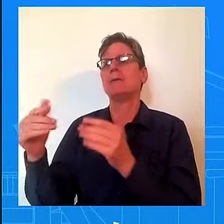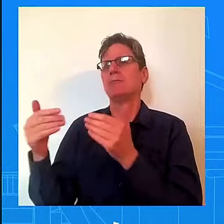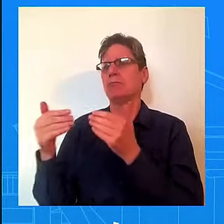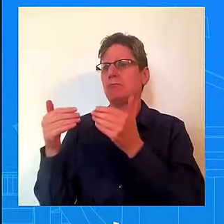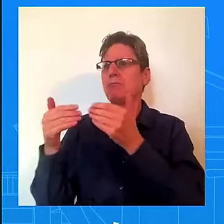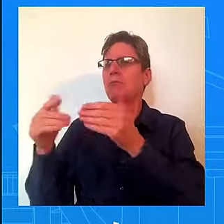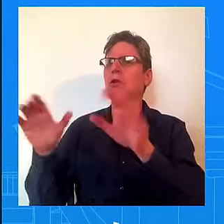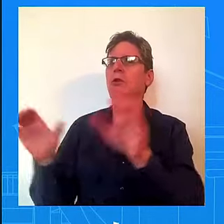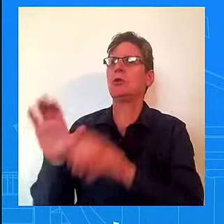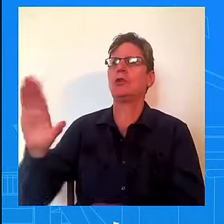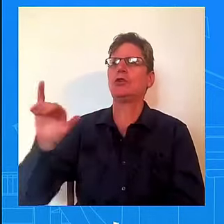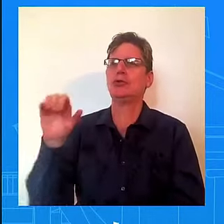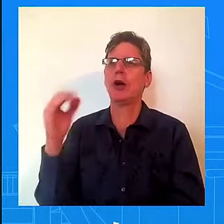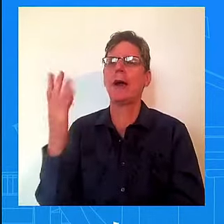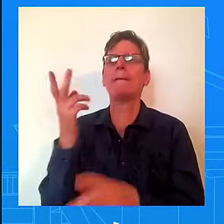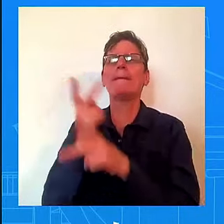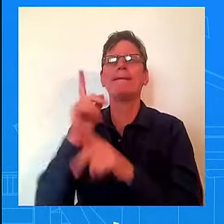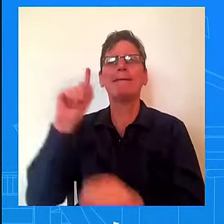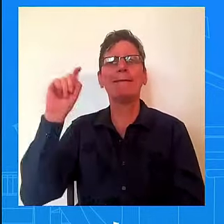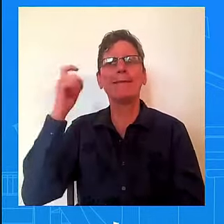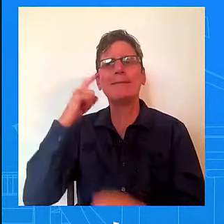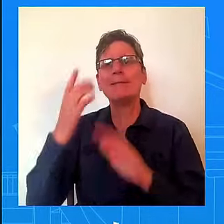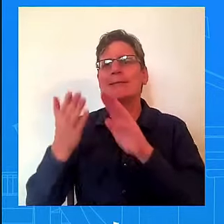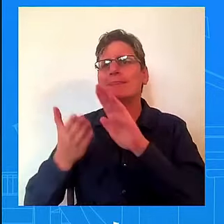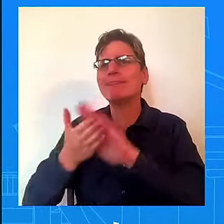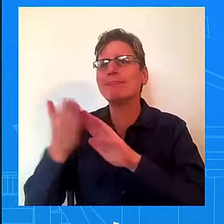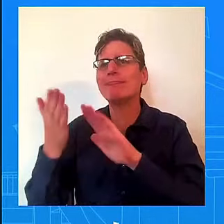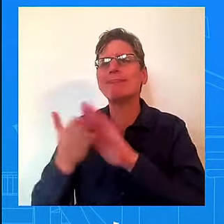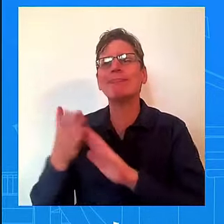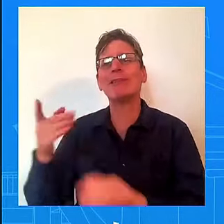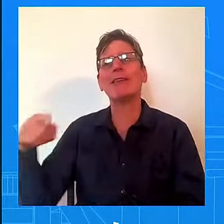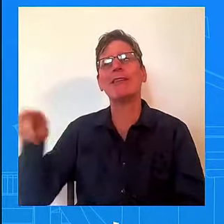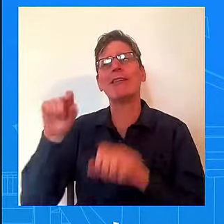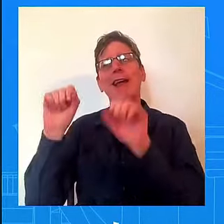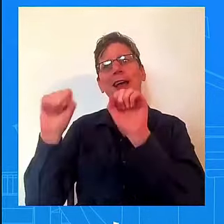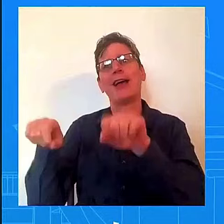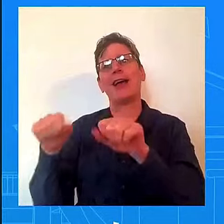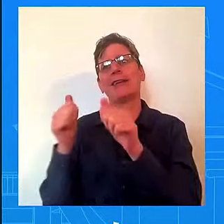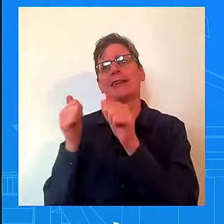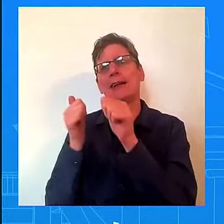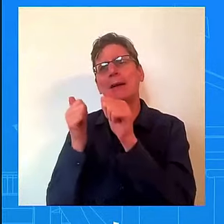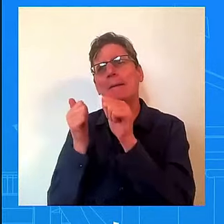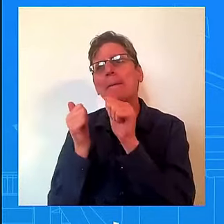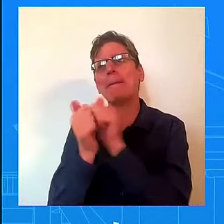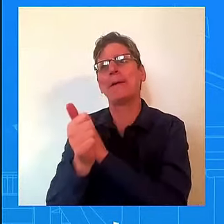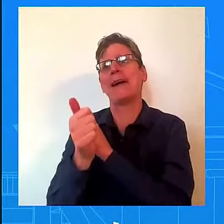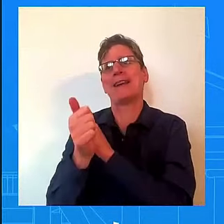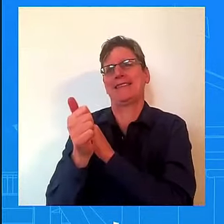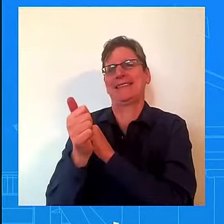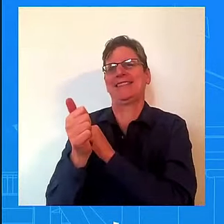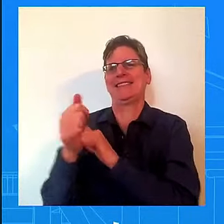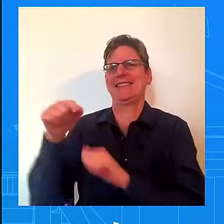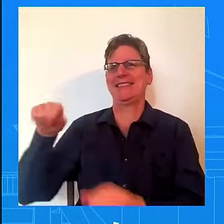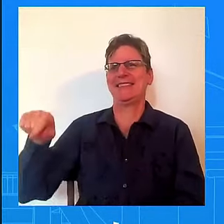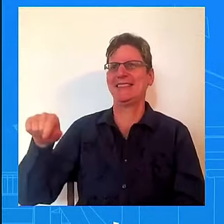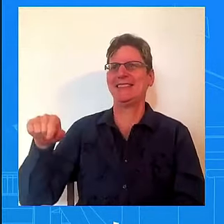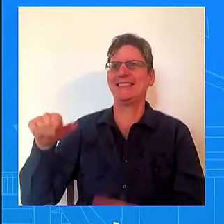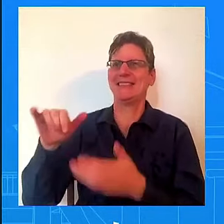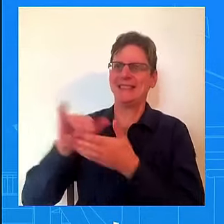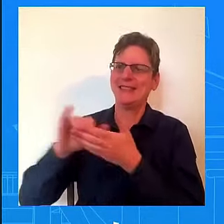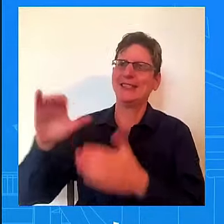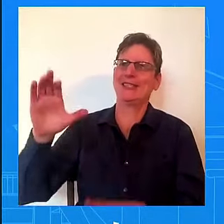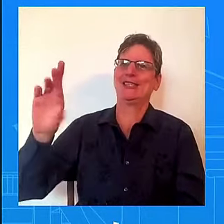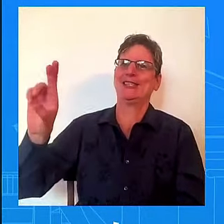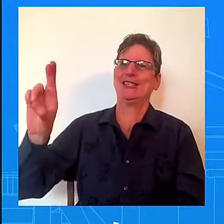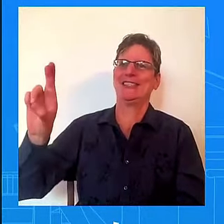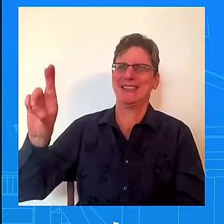could do that by passing a clean CR. A clean CR. This is something that they can do. And so, look, we said it